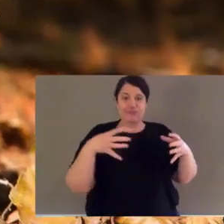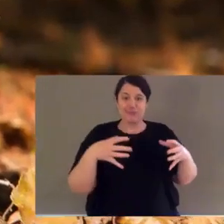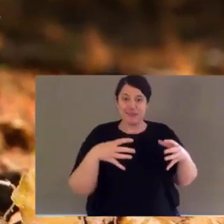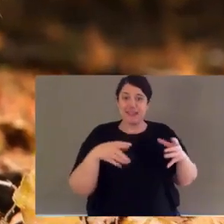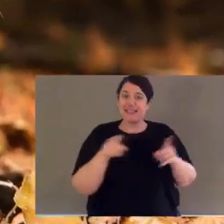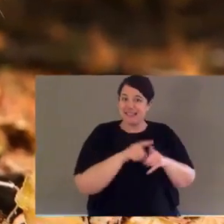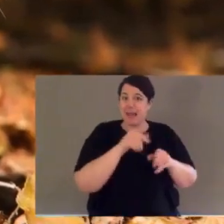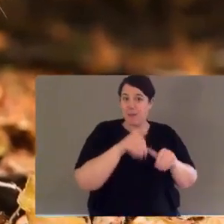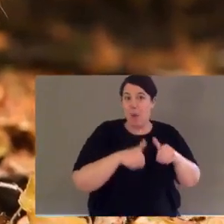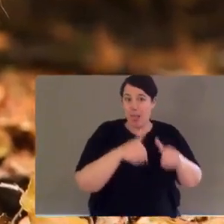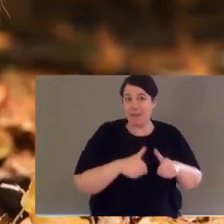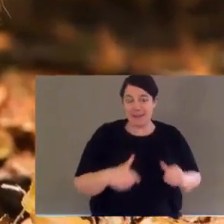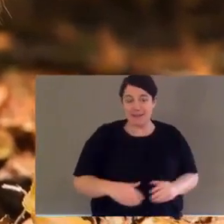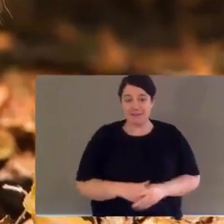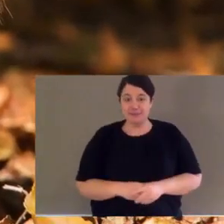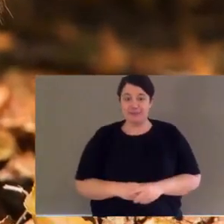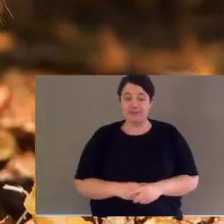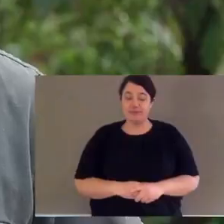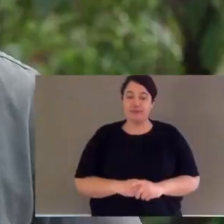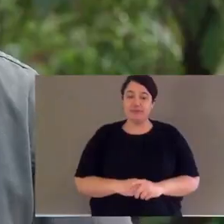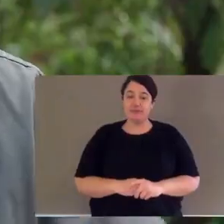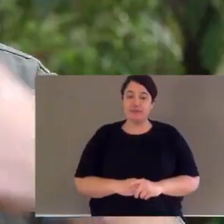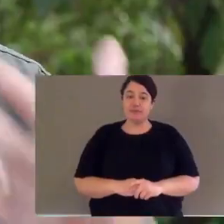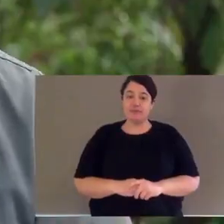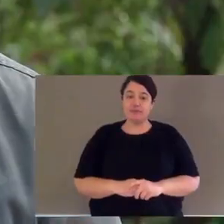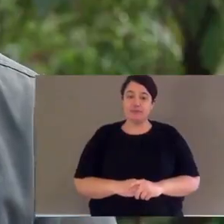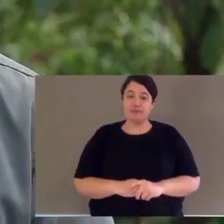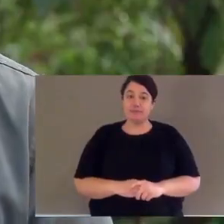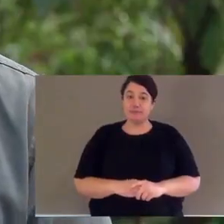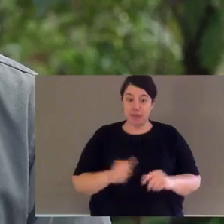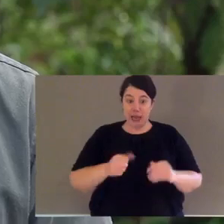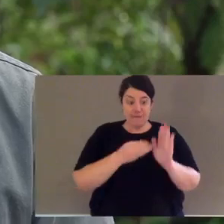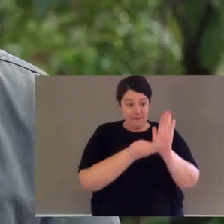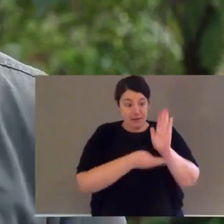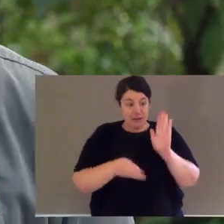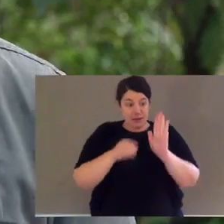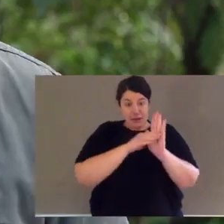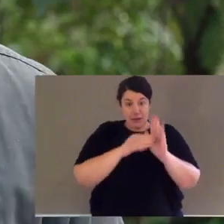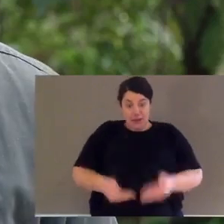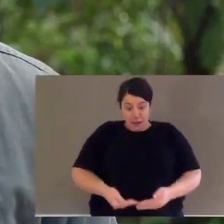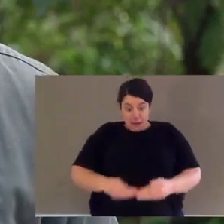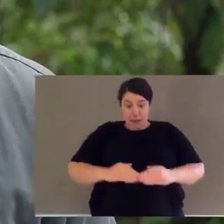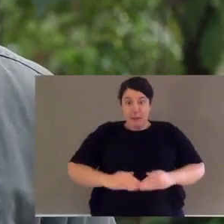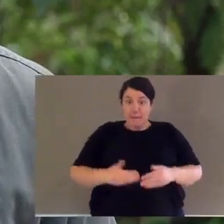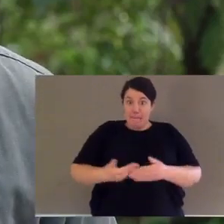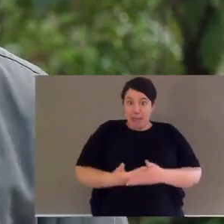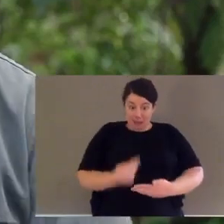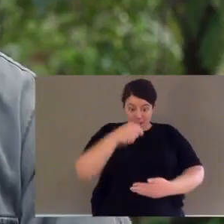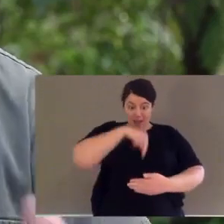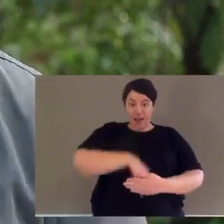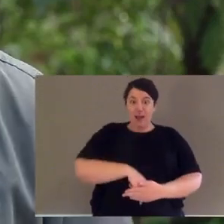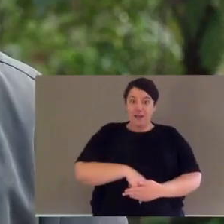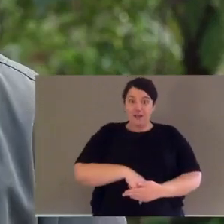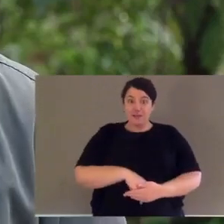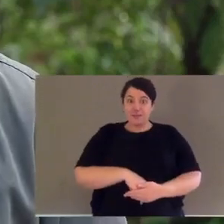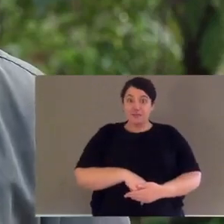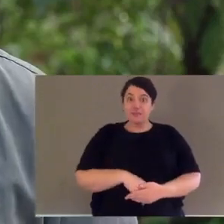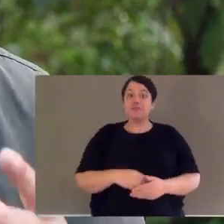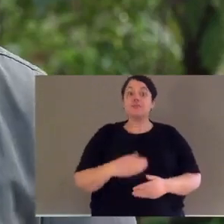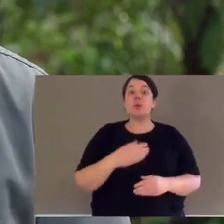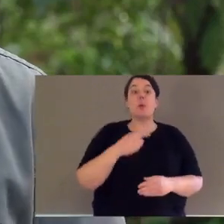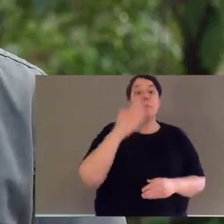them is our superstar, the Palmer wallaby. Being marsupials, they have a pouch. They have joeys.